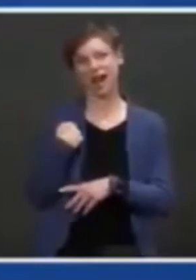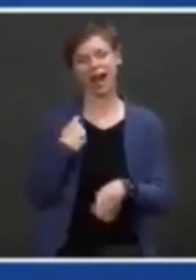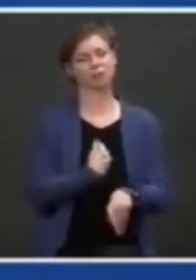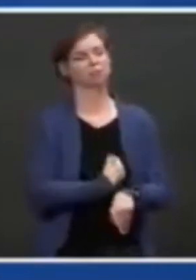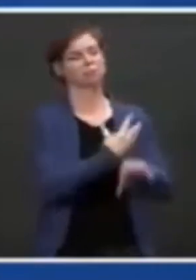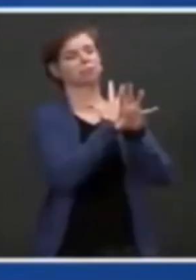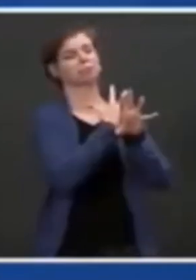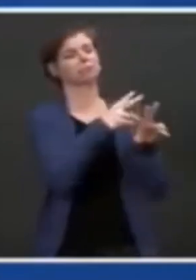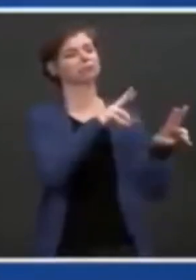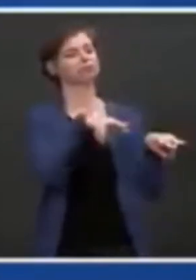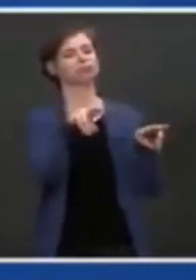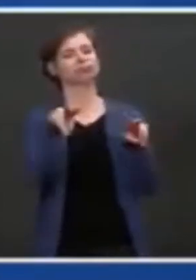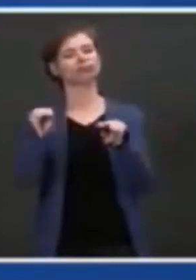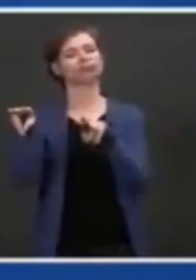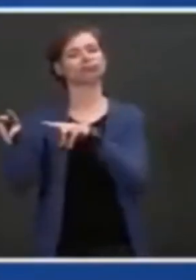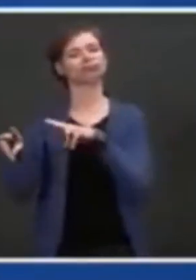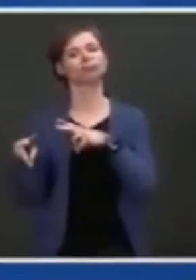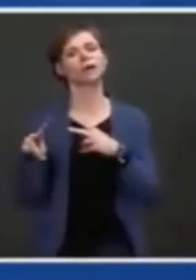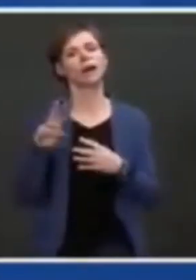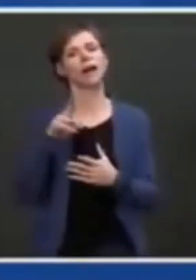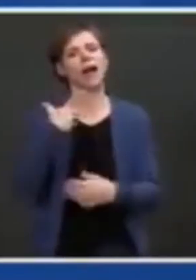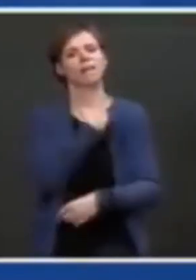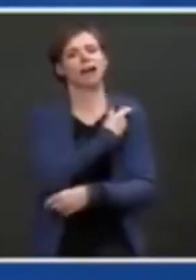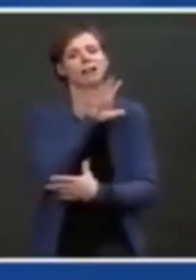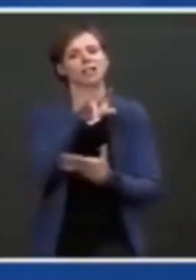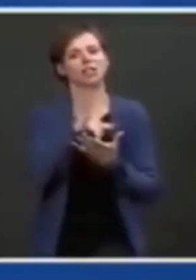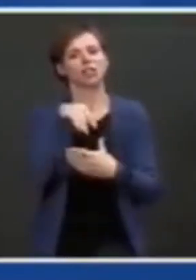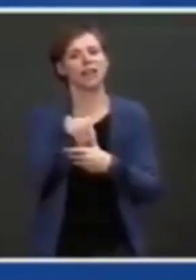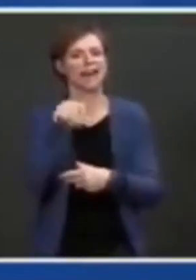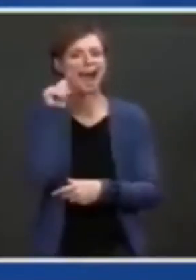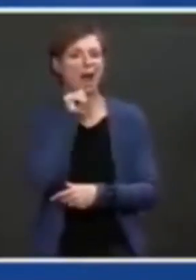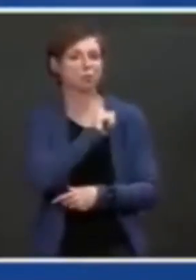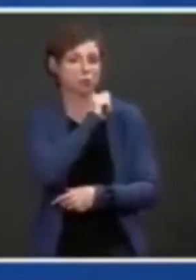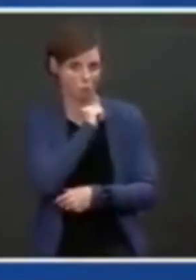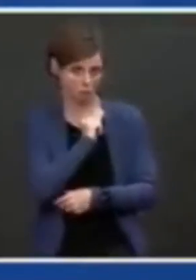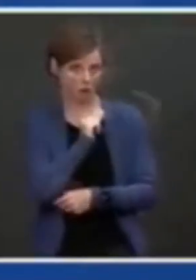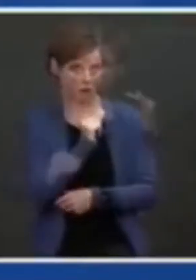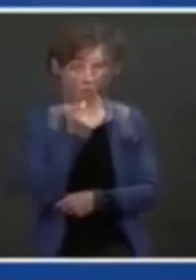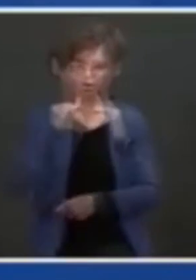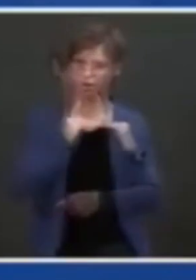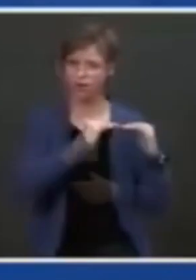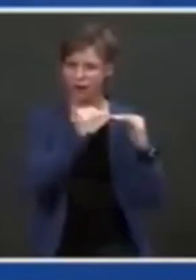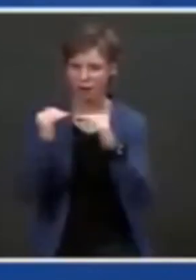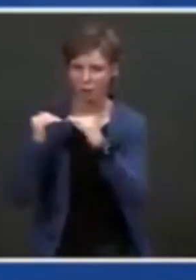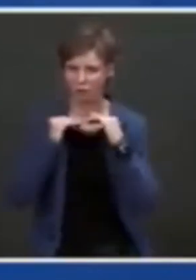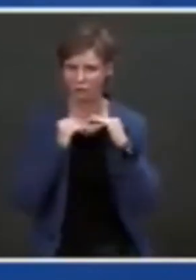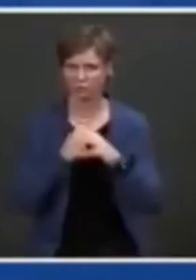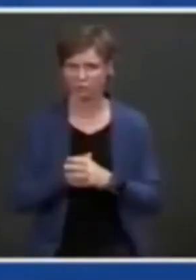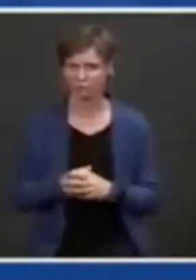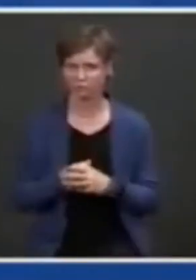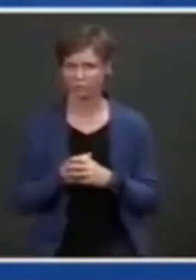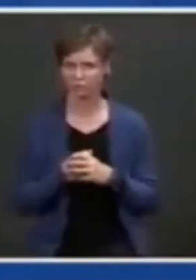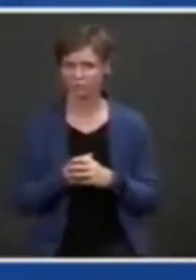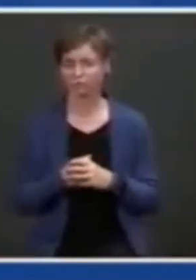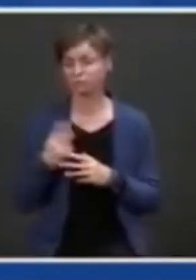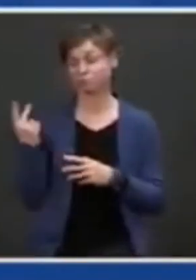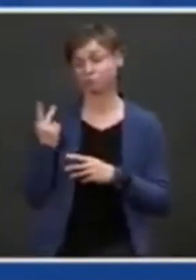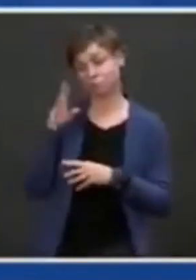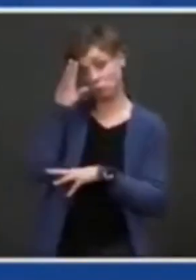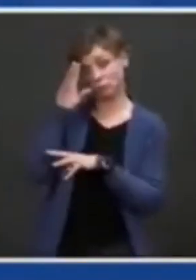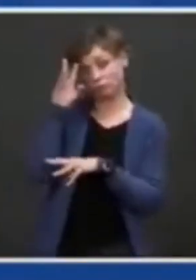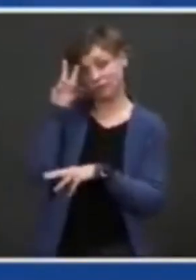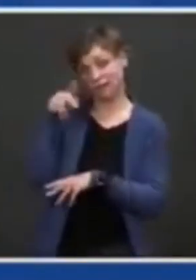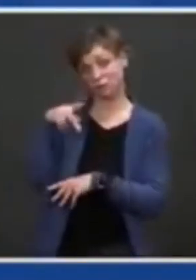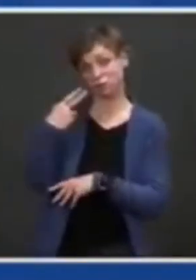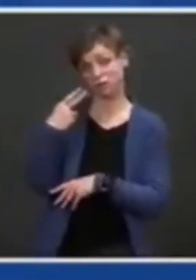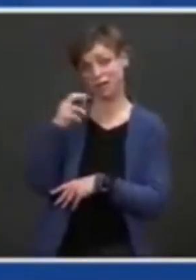not long ago, one of the nurses on that on that. President Harris and I took a virtual